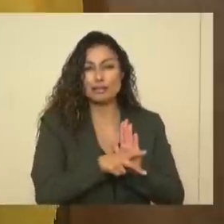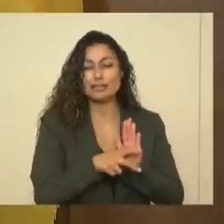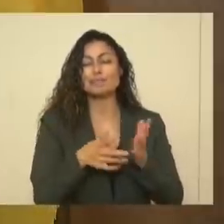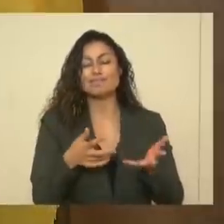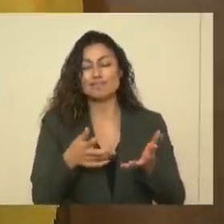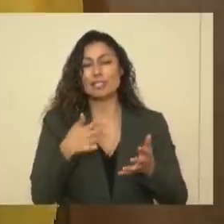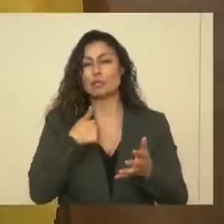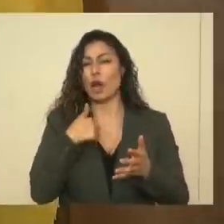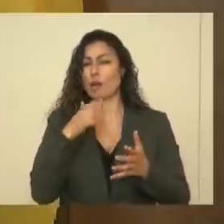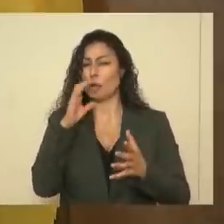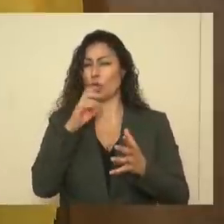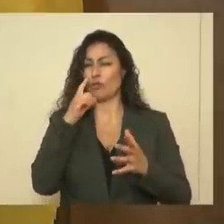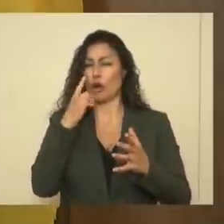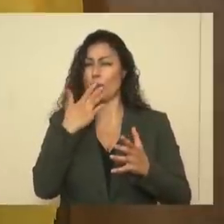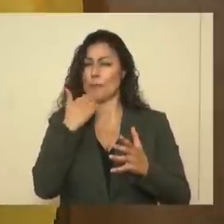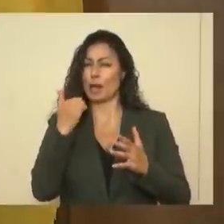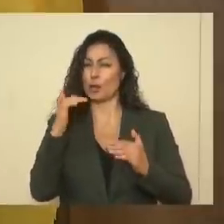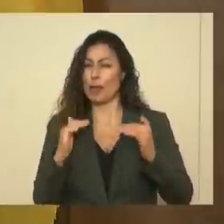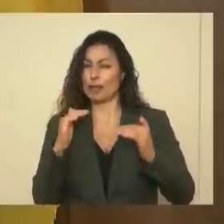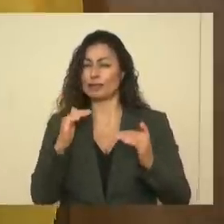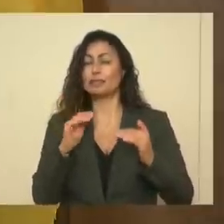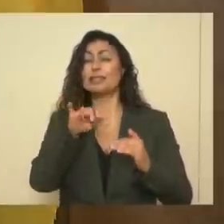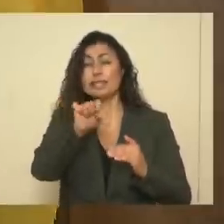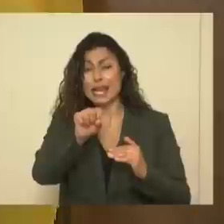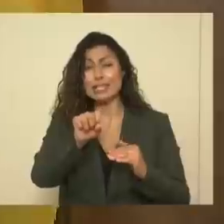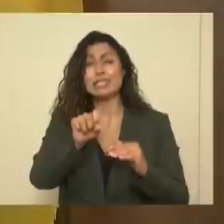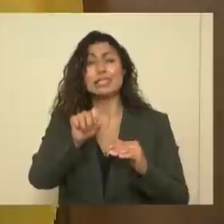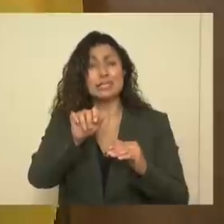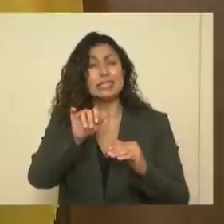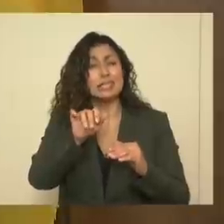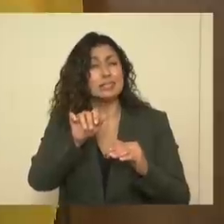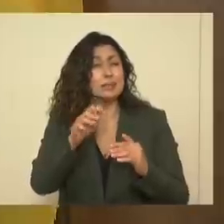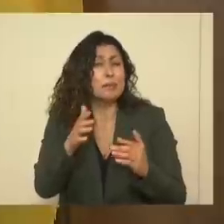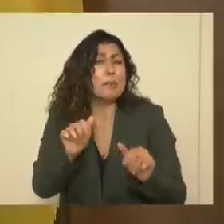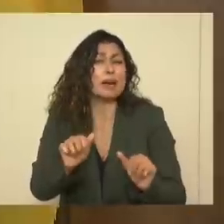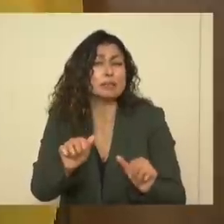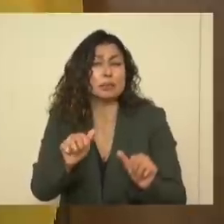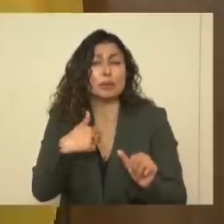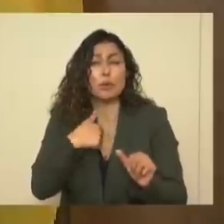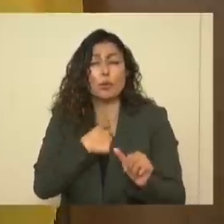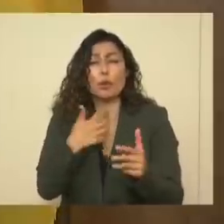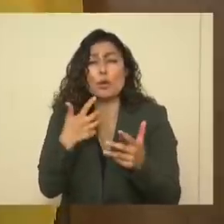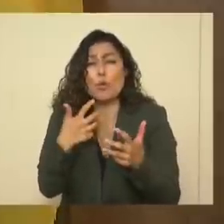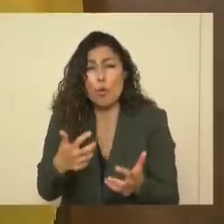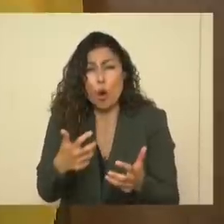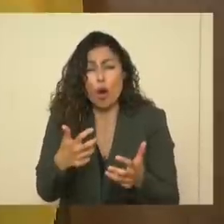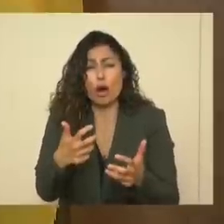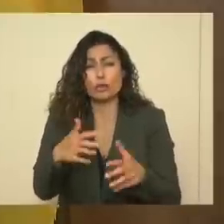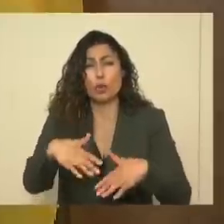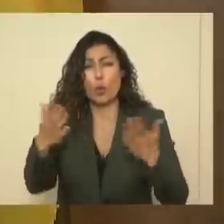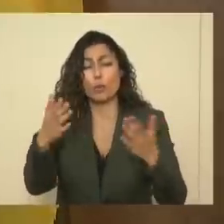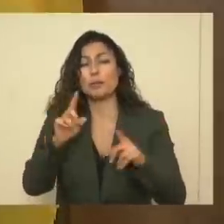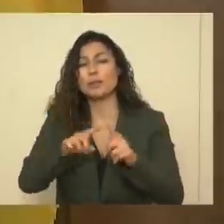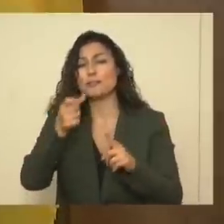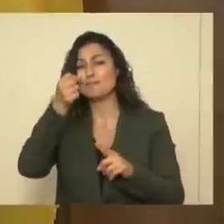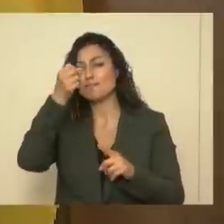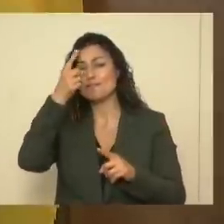I'm looking for that balance. It is possible. Certainly that's what we desire to do, but